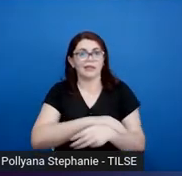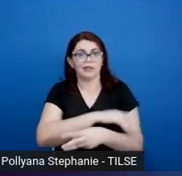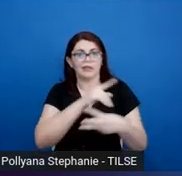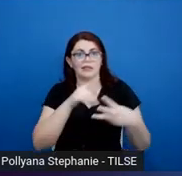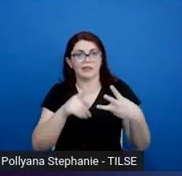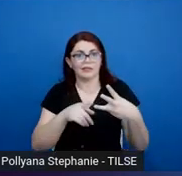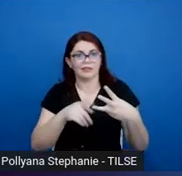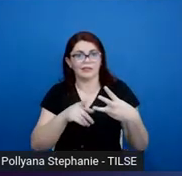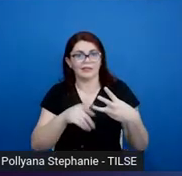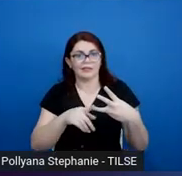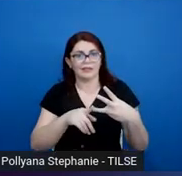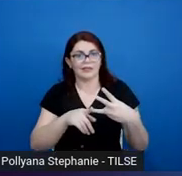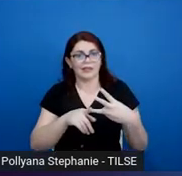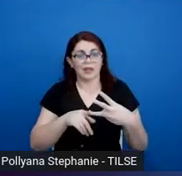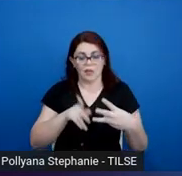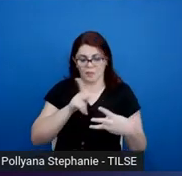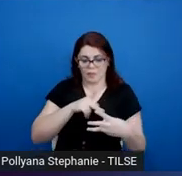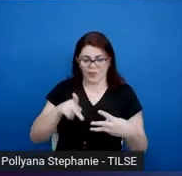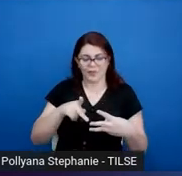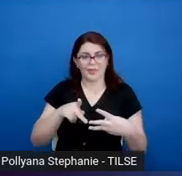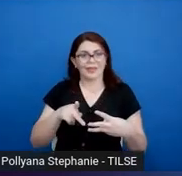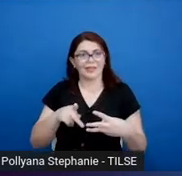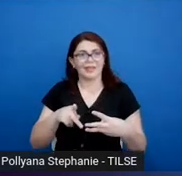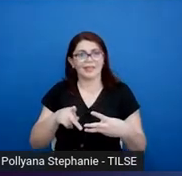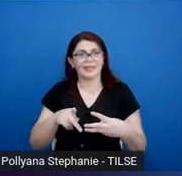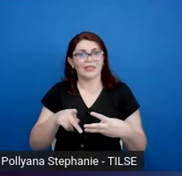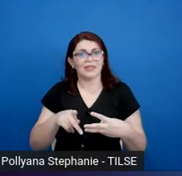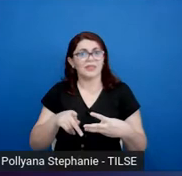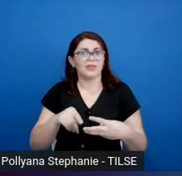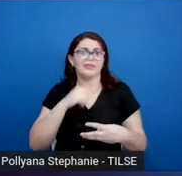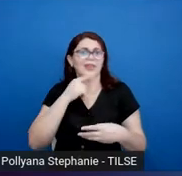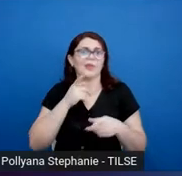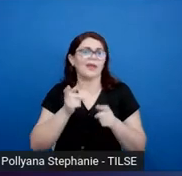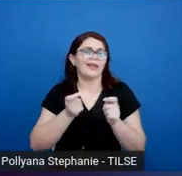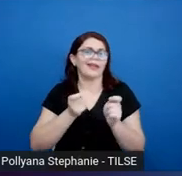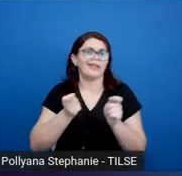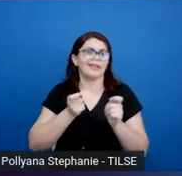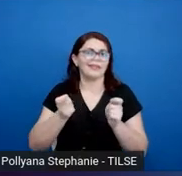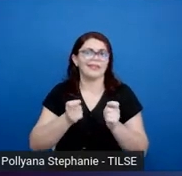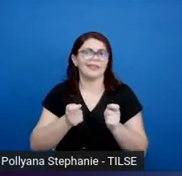that, as professors and teachers, we really can't control, which is